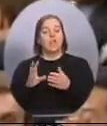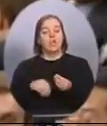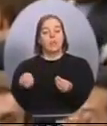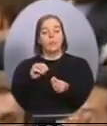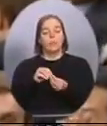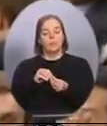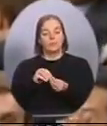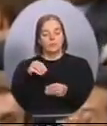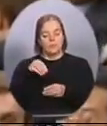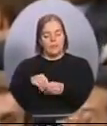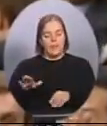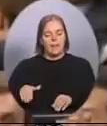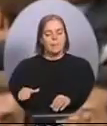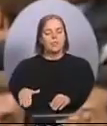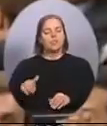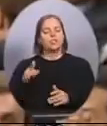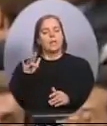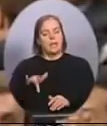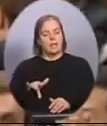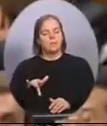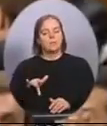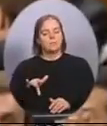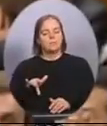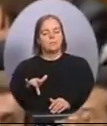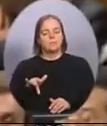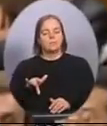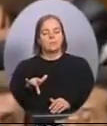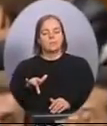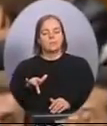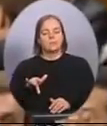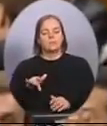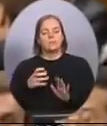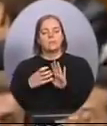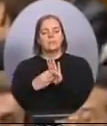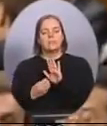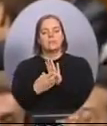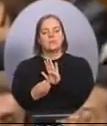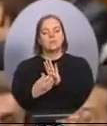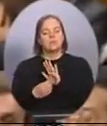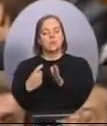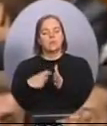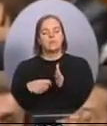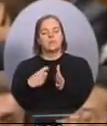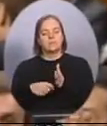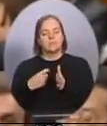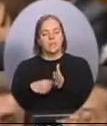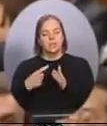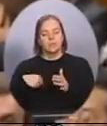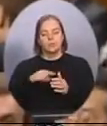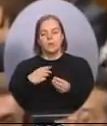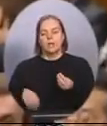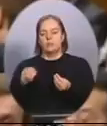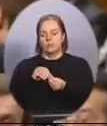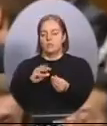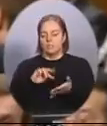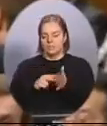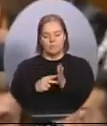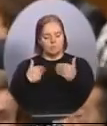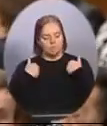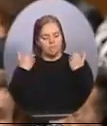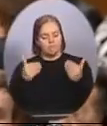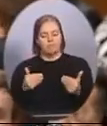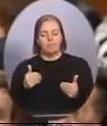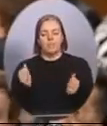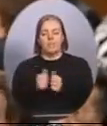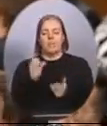our tax reductions, Mr. Speaker. We will continue on this low-tax plan and we would just encourage the opposition to actually read it before they